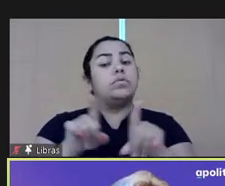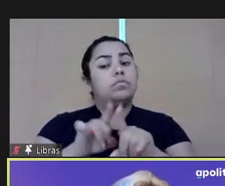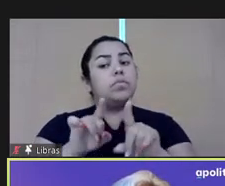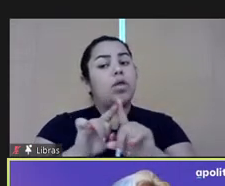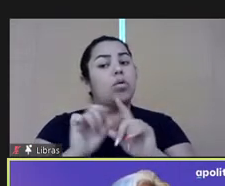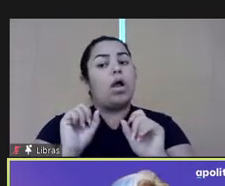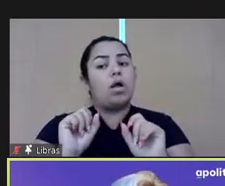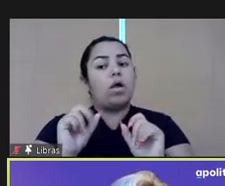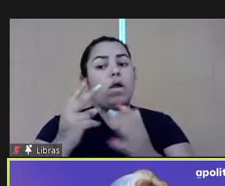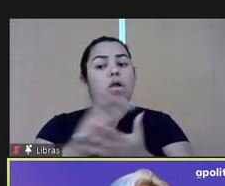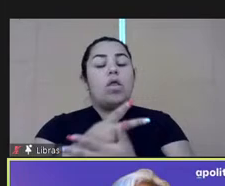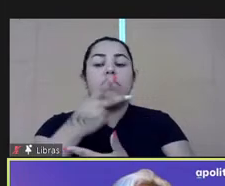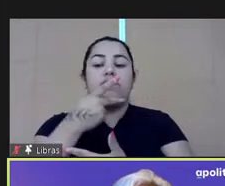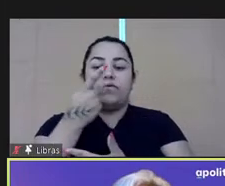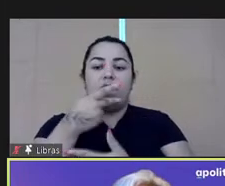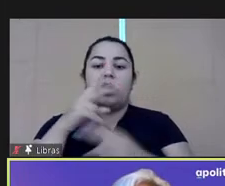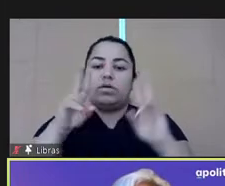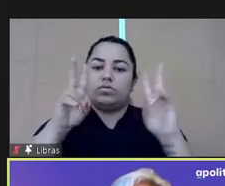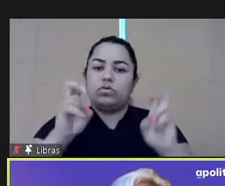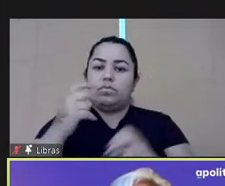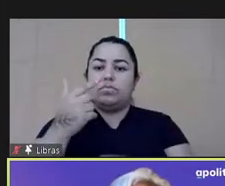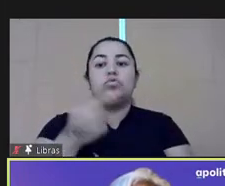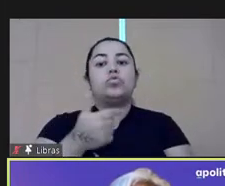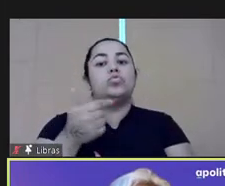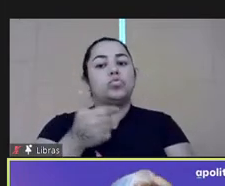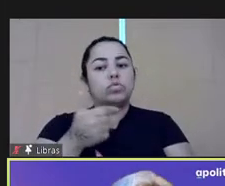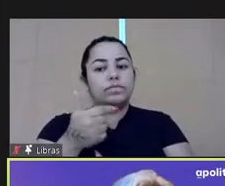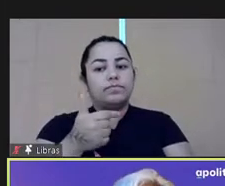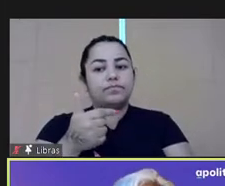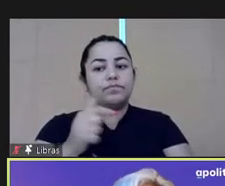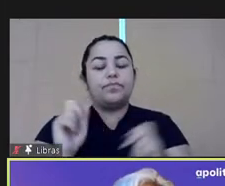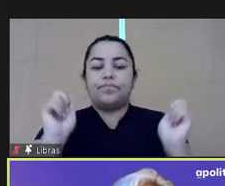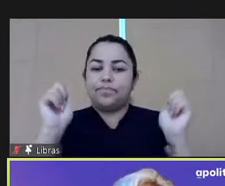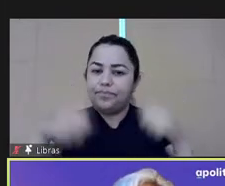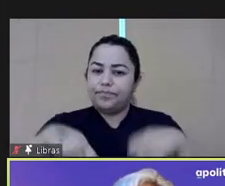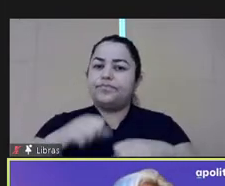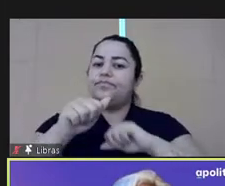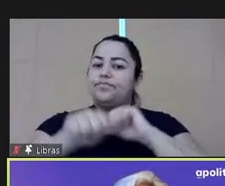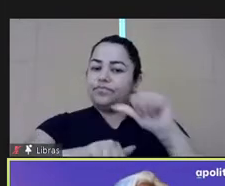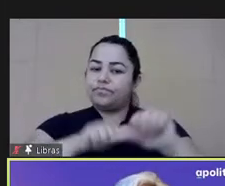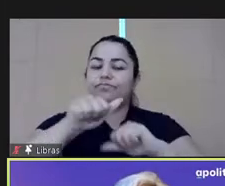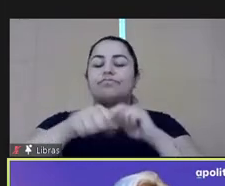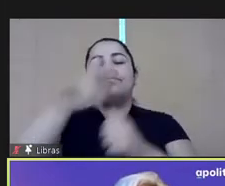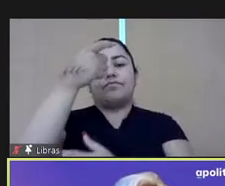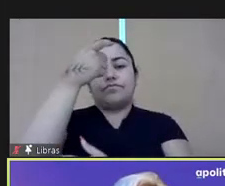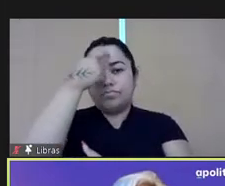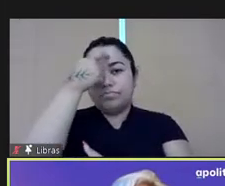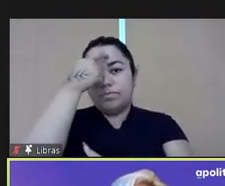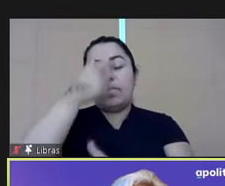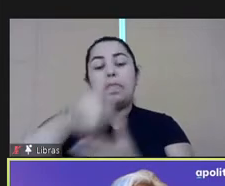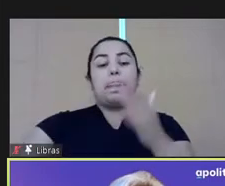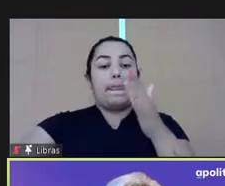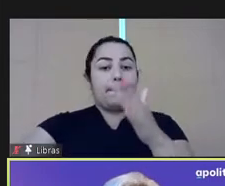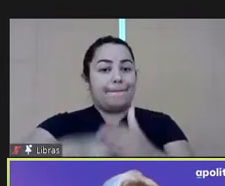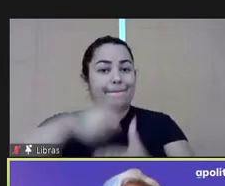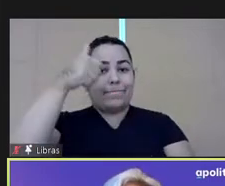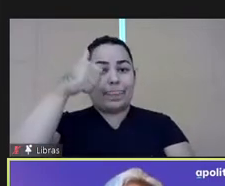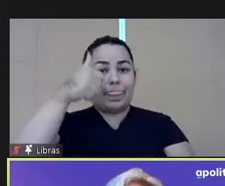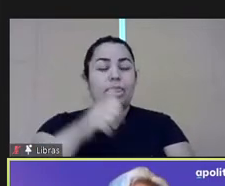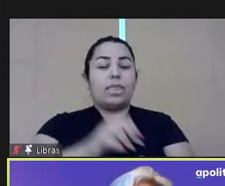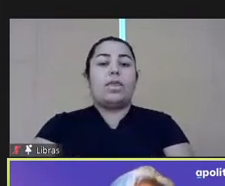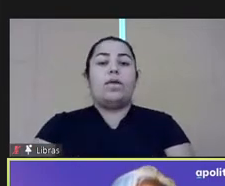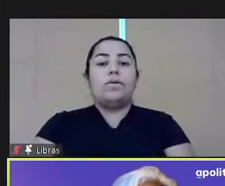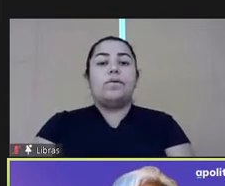that perhaps need the biggest mind shift. The first one being putting citizen engagement at the heart